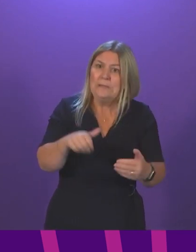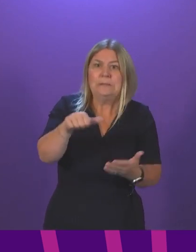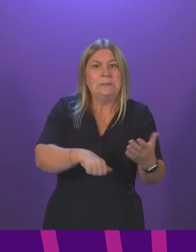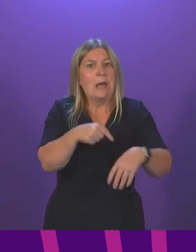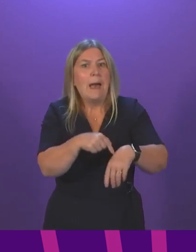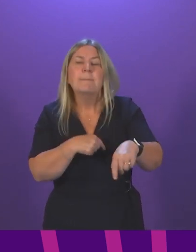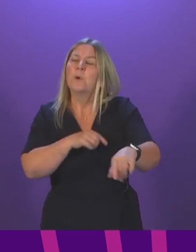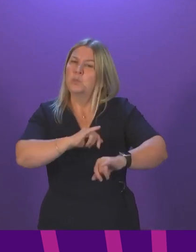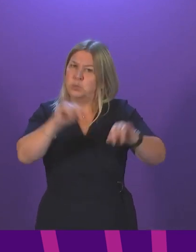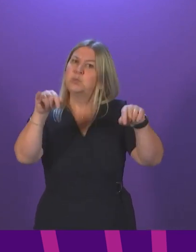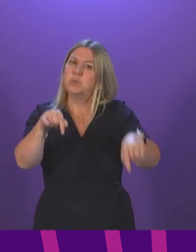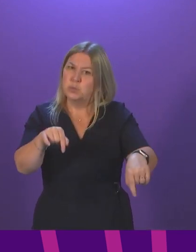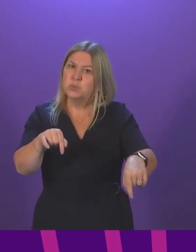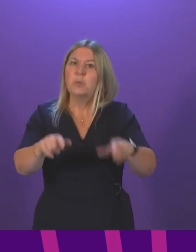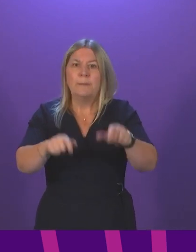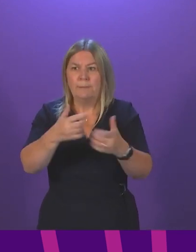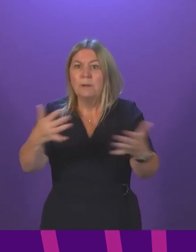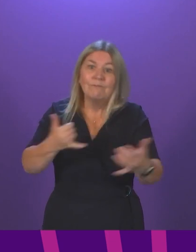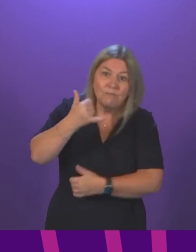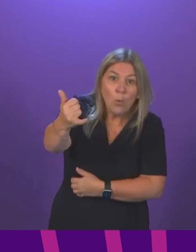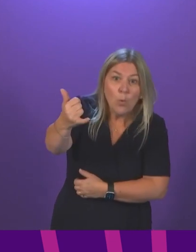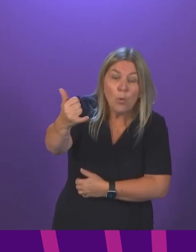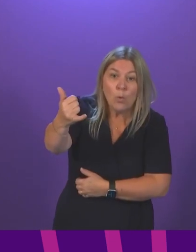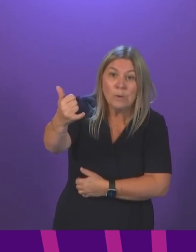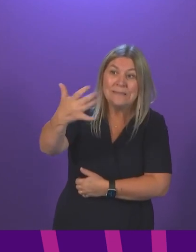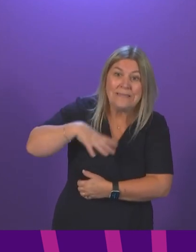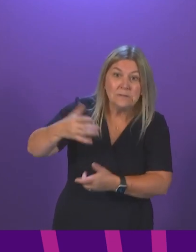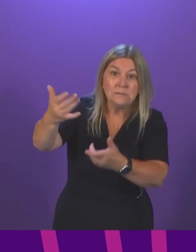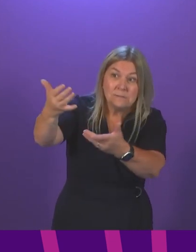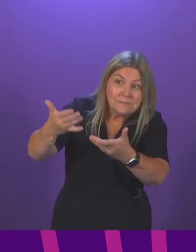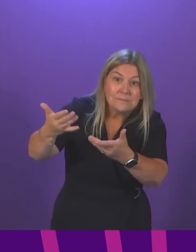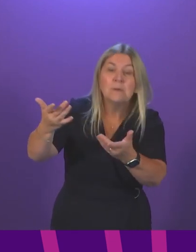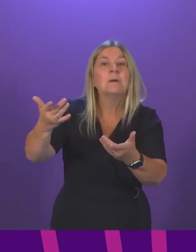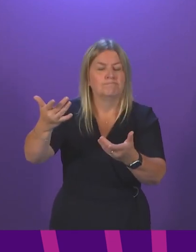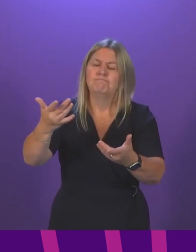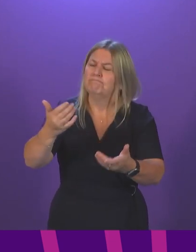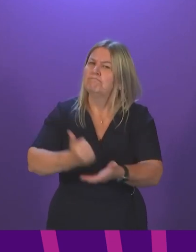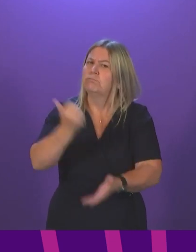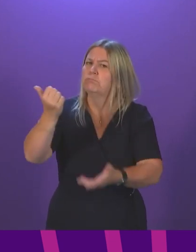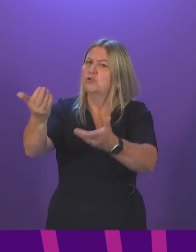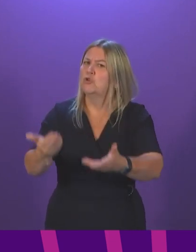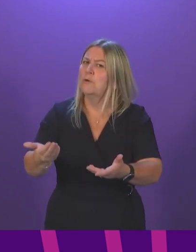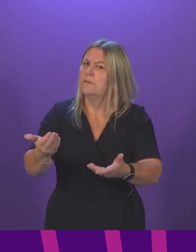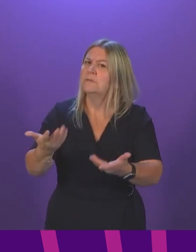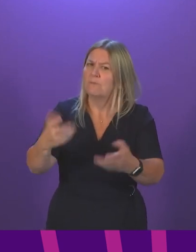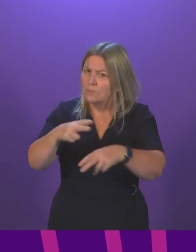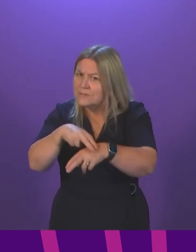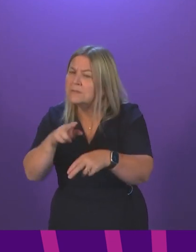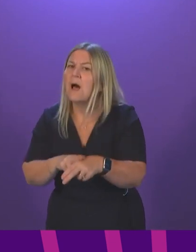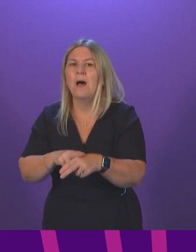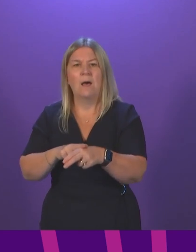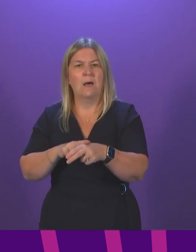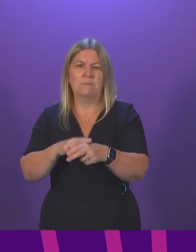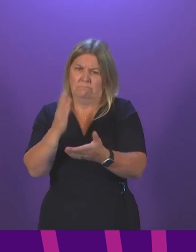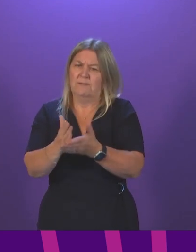people who phone an ambulance, the majority of people who phone an ambulance get an excellent service from the paramedics and the technicians who are